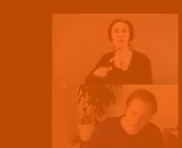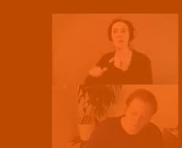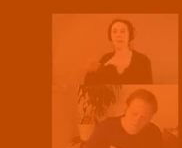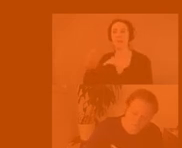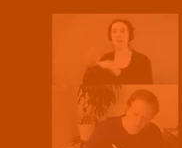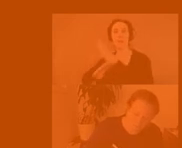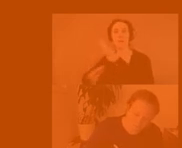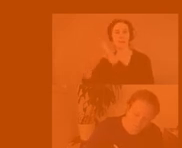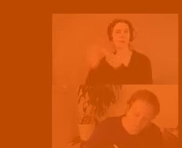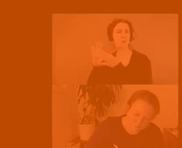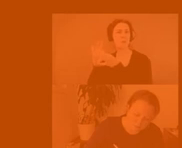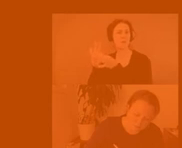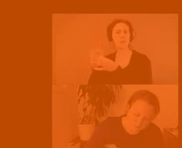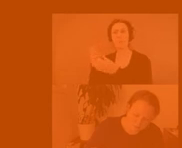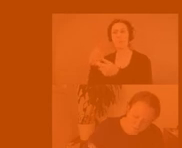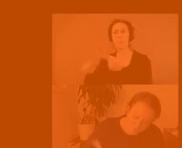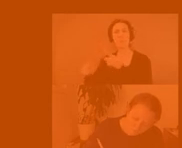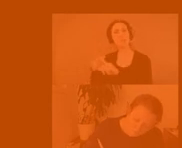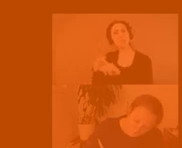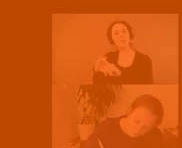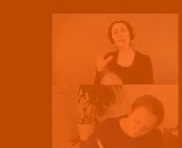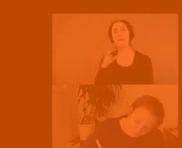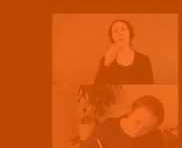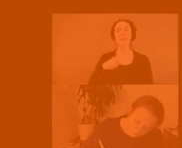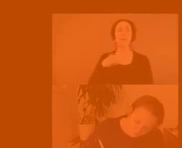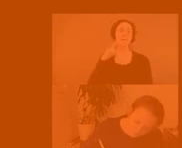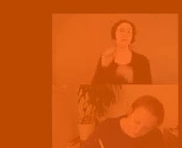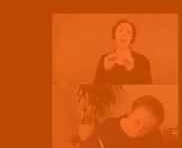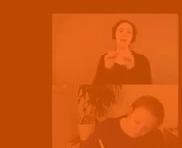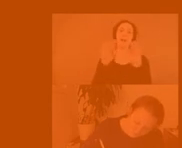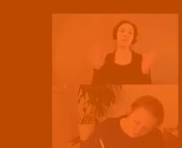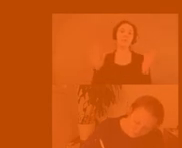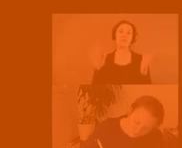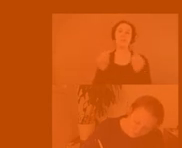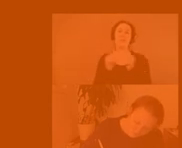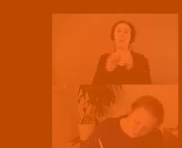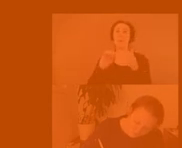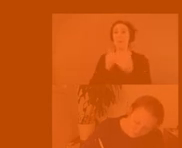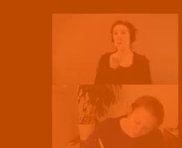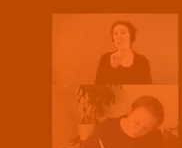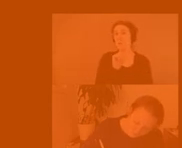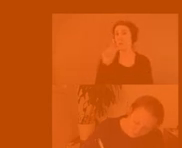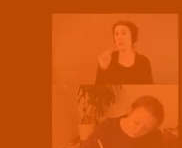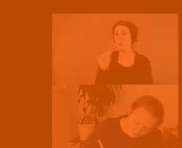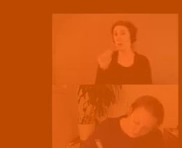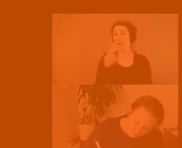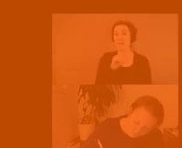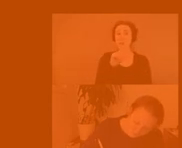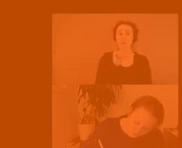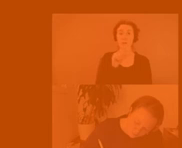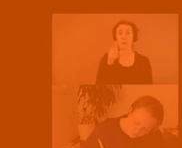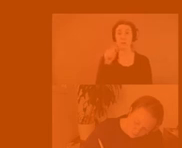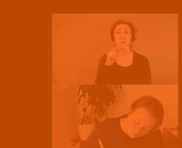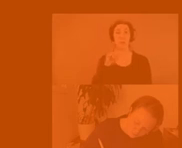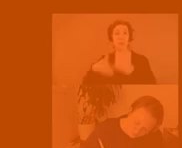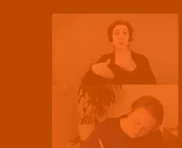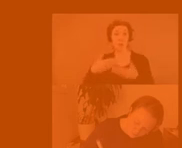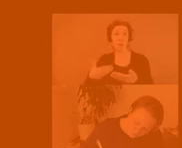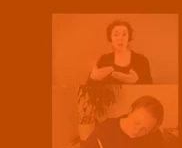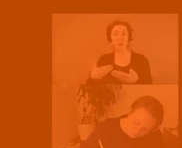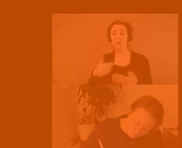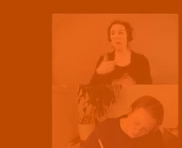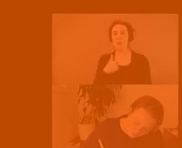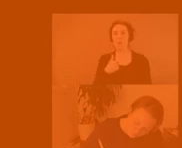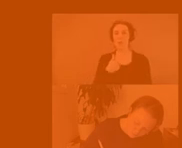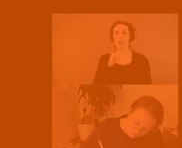relationship or friendship and I think obviously just with the way that 2020 and 2021 have been going you know I didn't